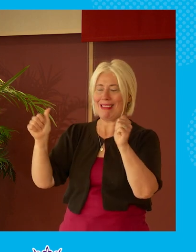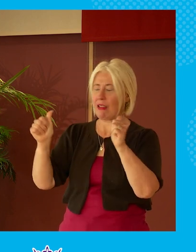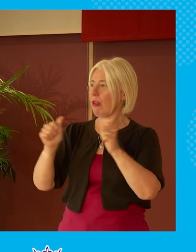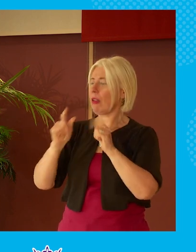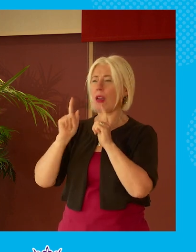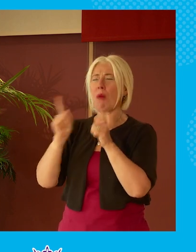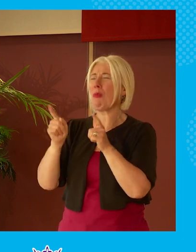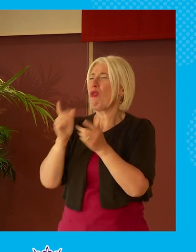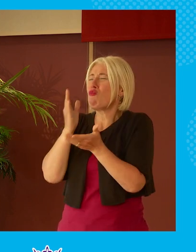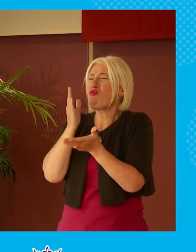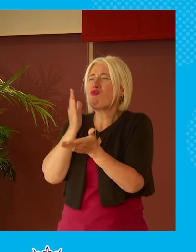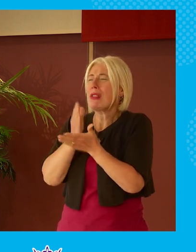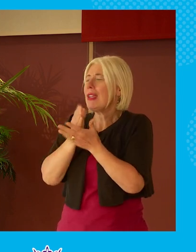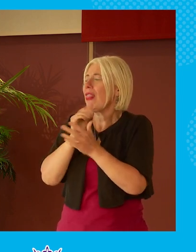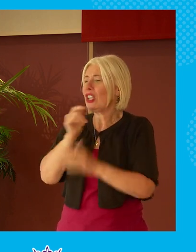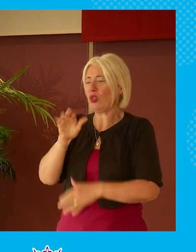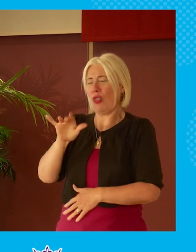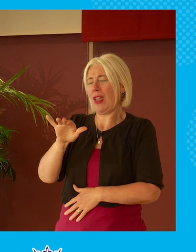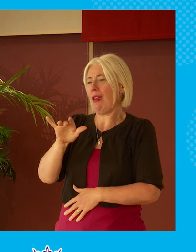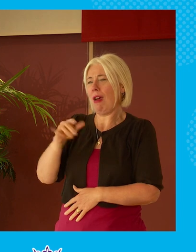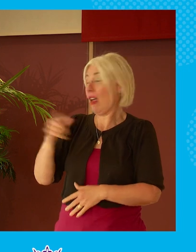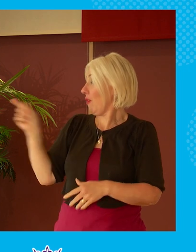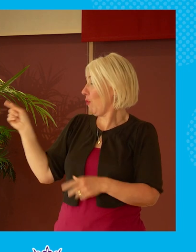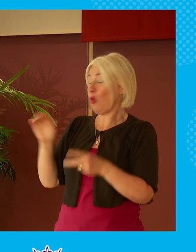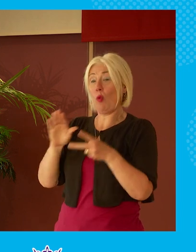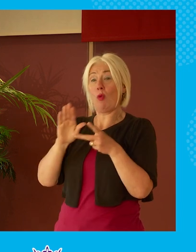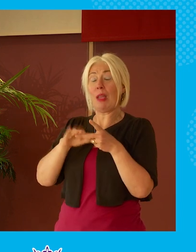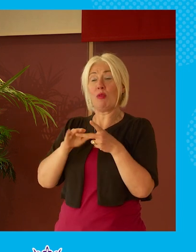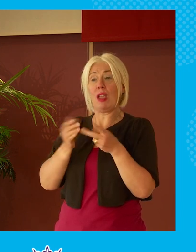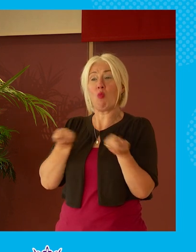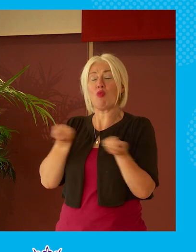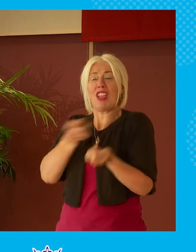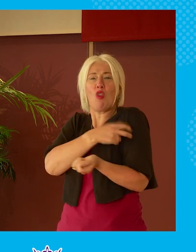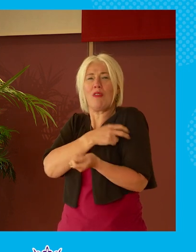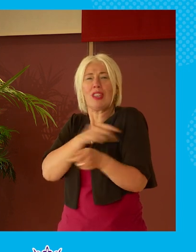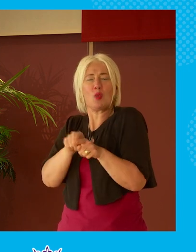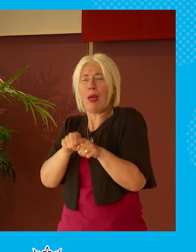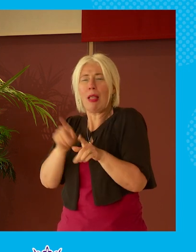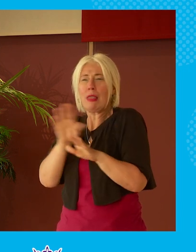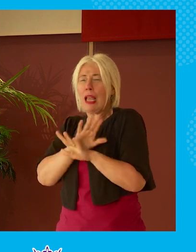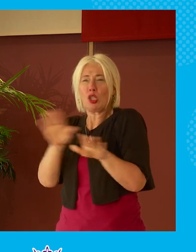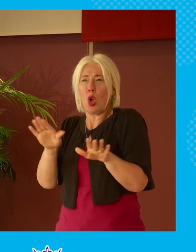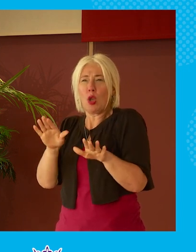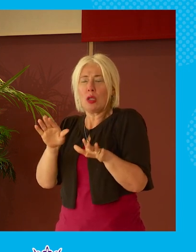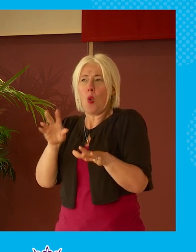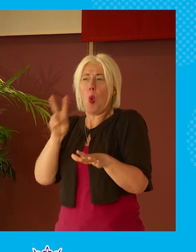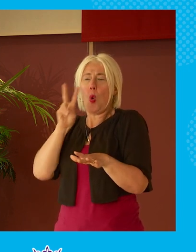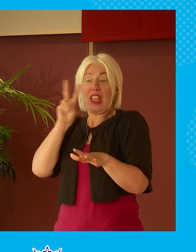whereas that doesn't really exist in and even in a presiding officer that that maybe is what people perceive the role might be but that's